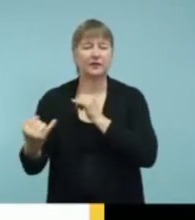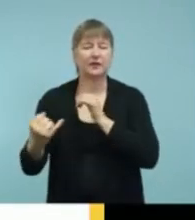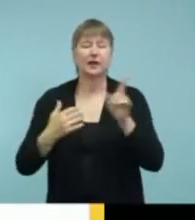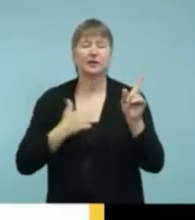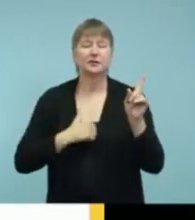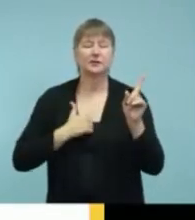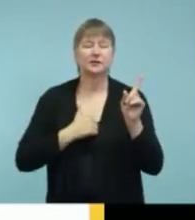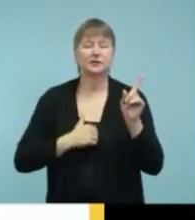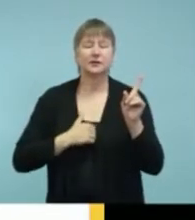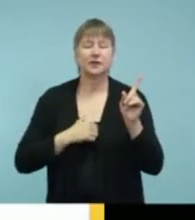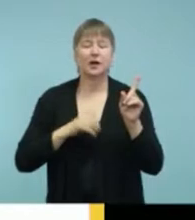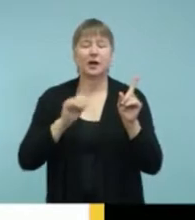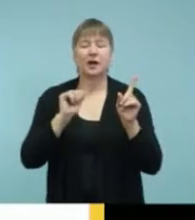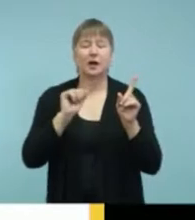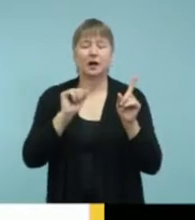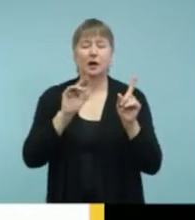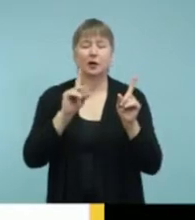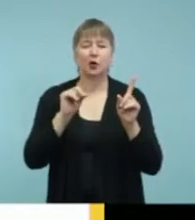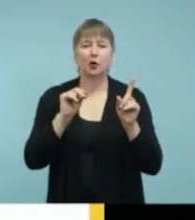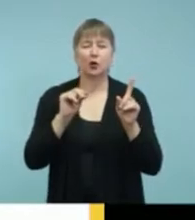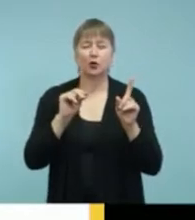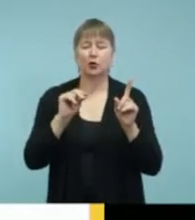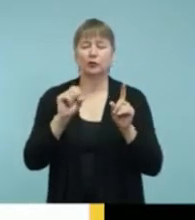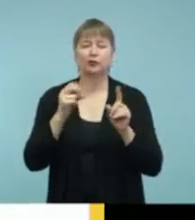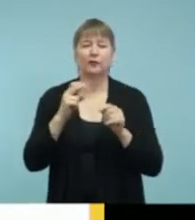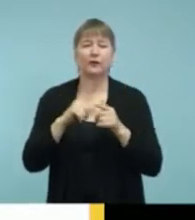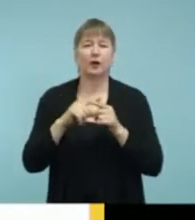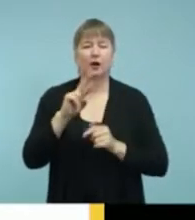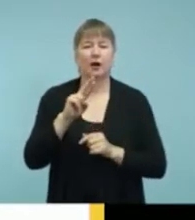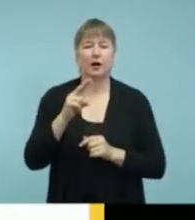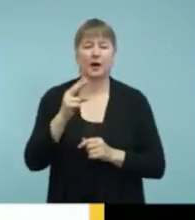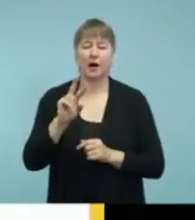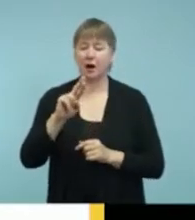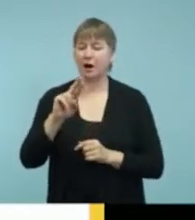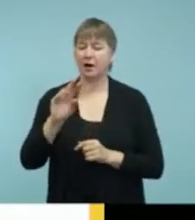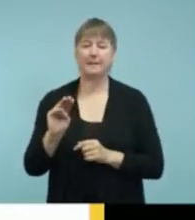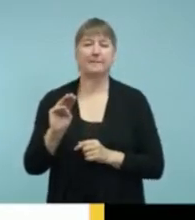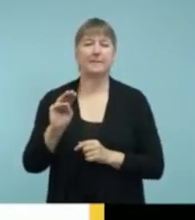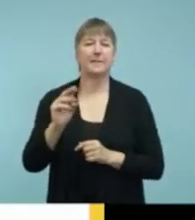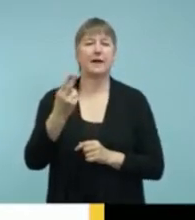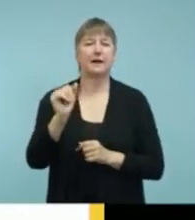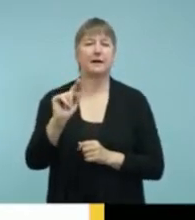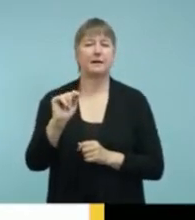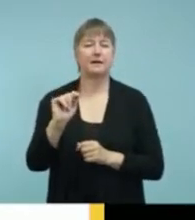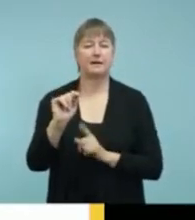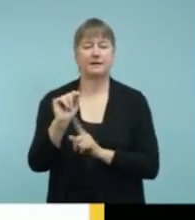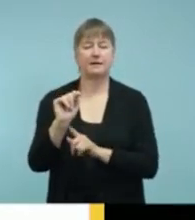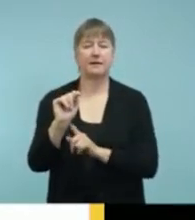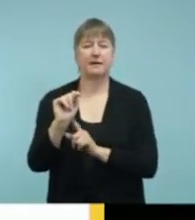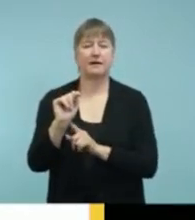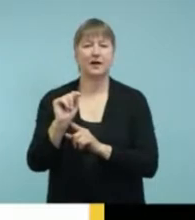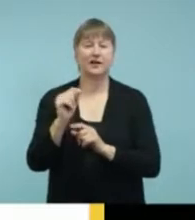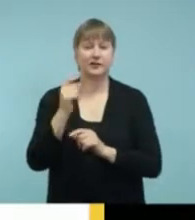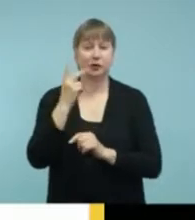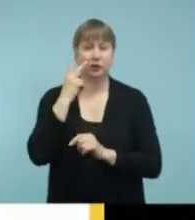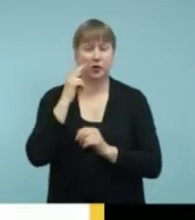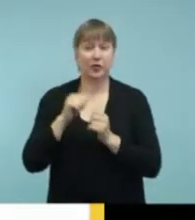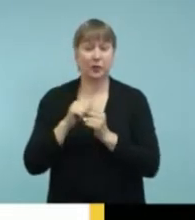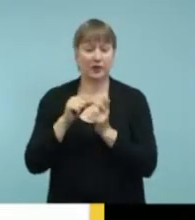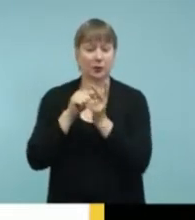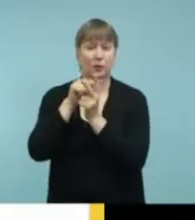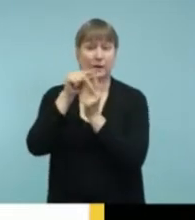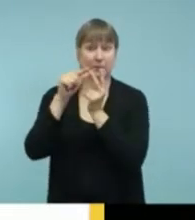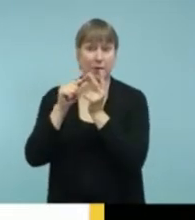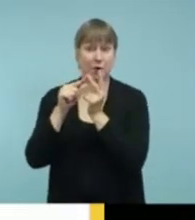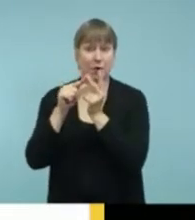audio shoe that you would use for RM hat. And so, you will see that the three-prong cable will plug